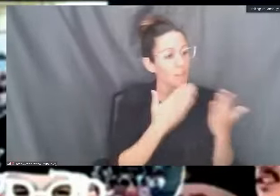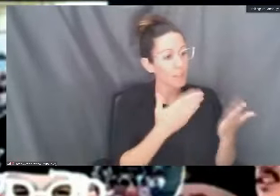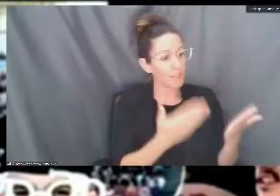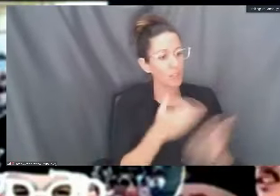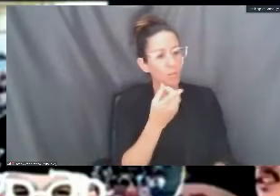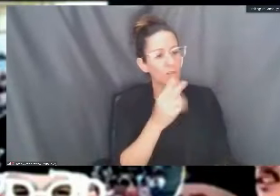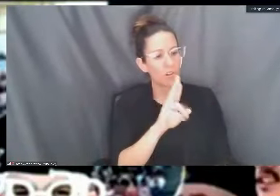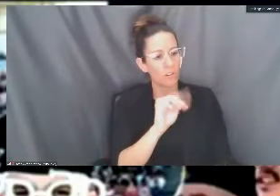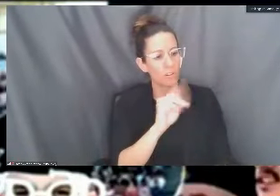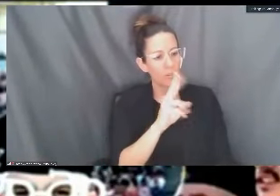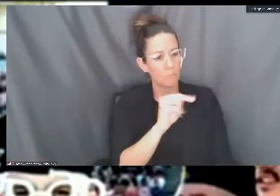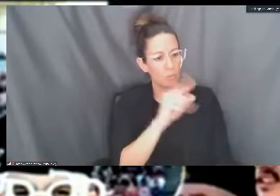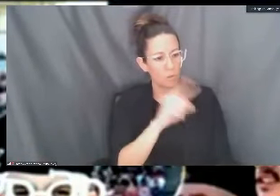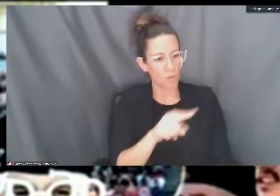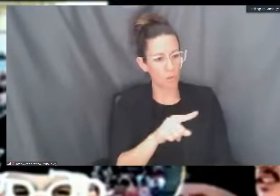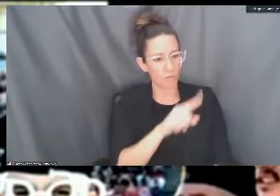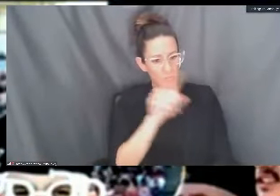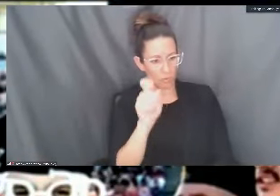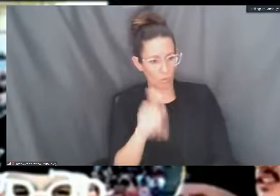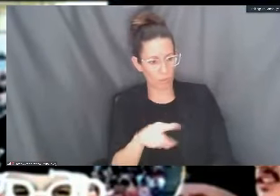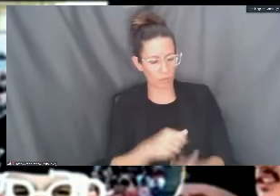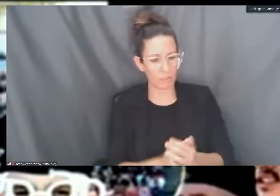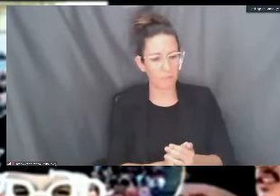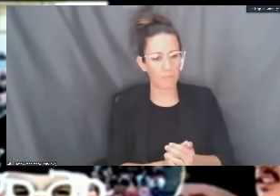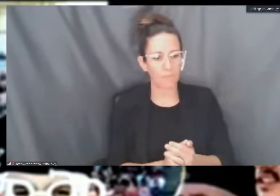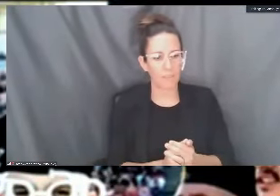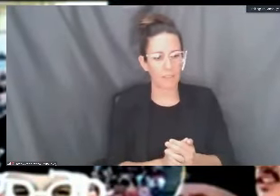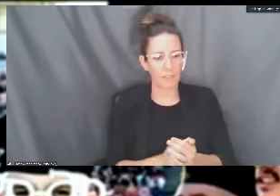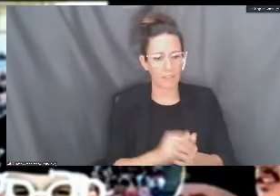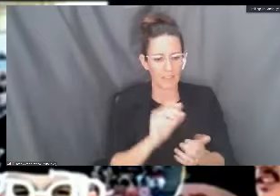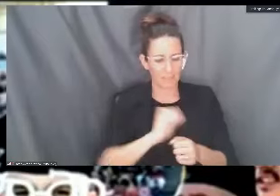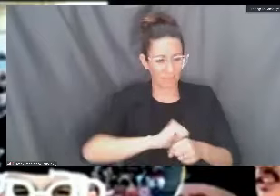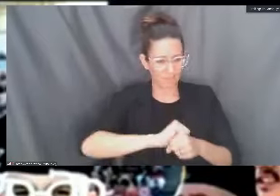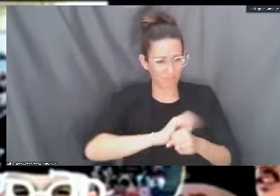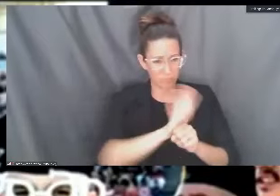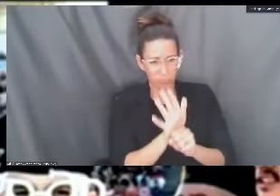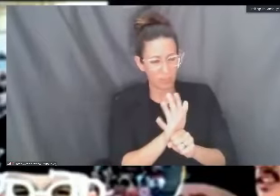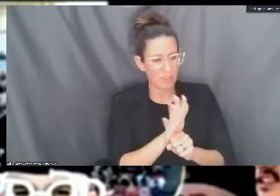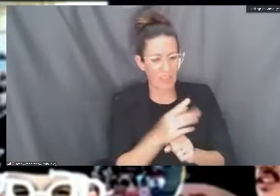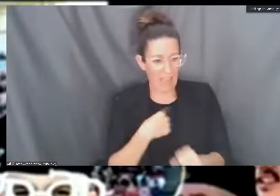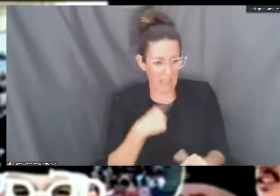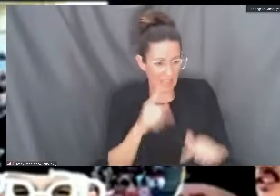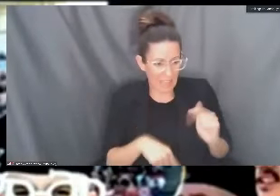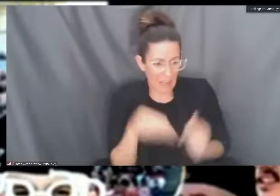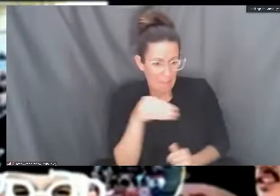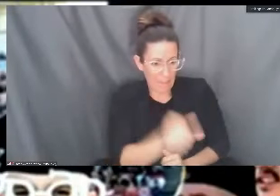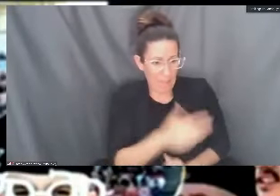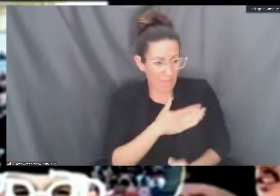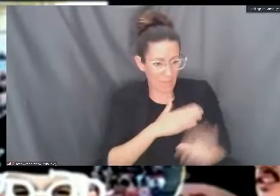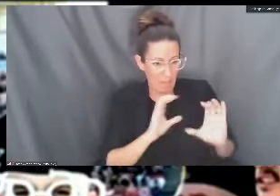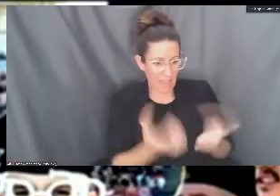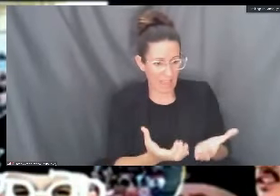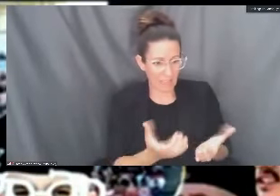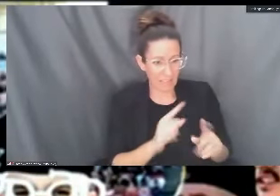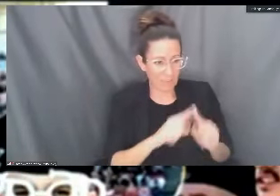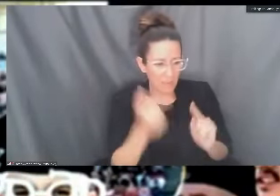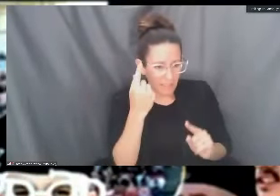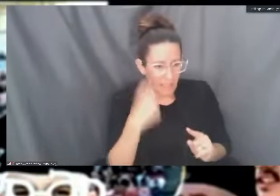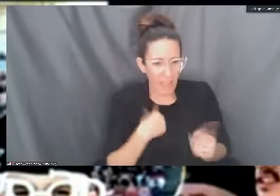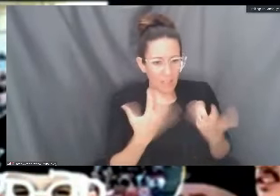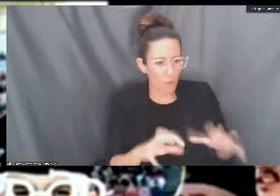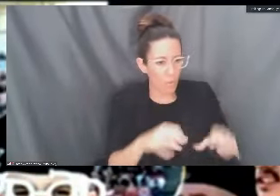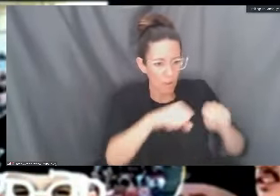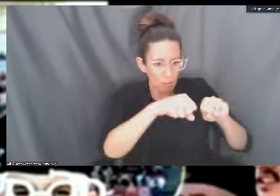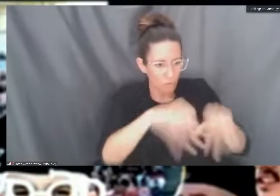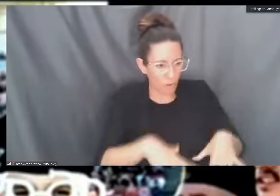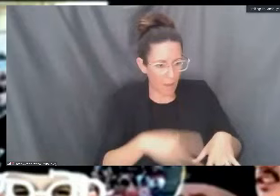Dr. Munoz, due to the coronavirus, I am unable to pay for my classes. I don't want to get dropped because I won't